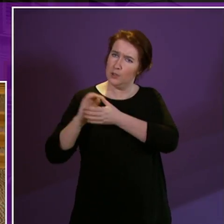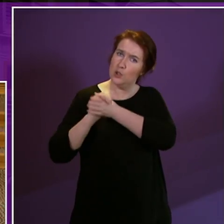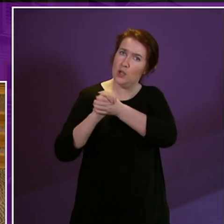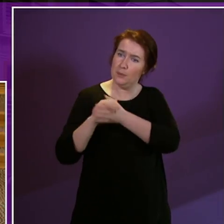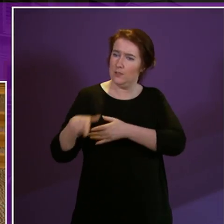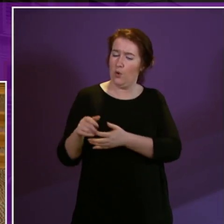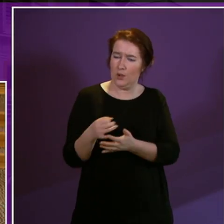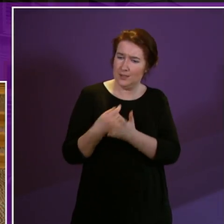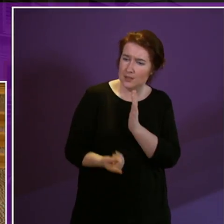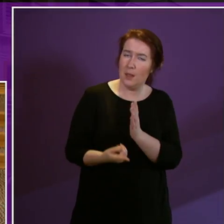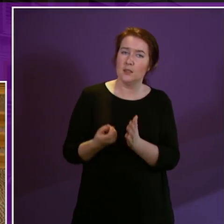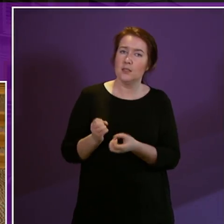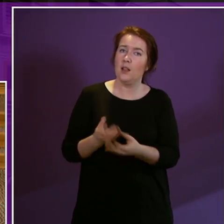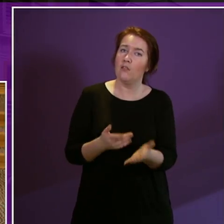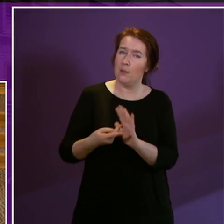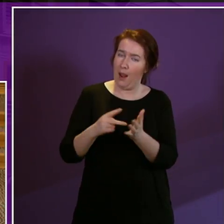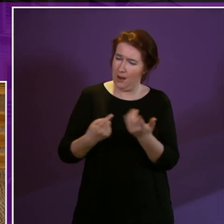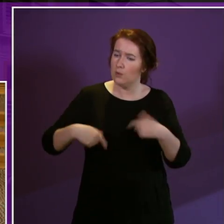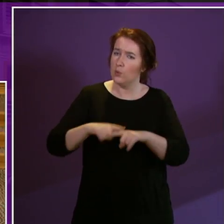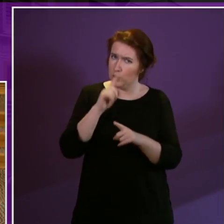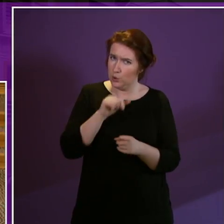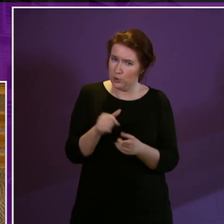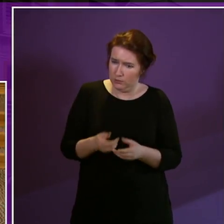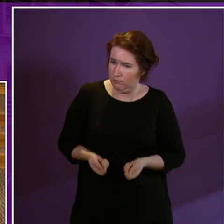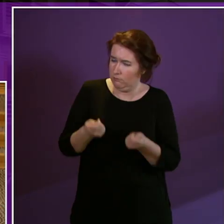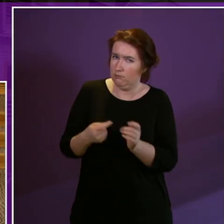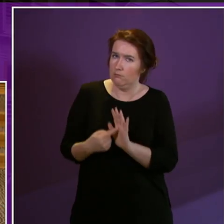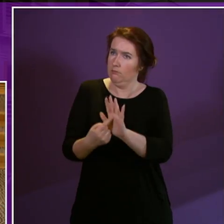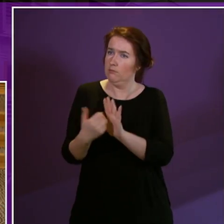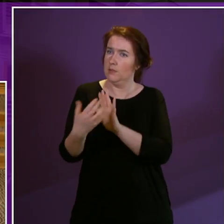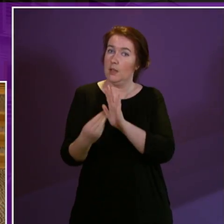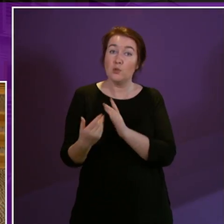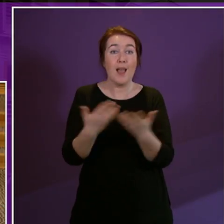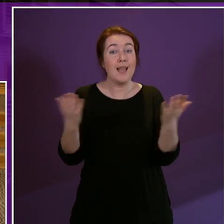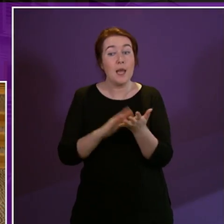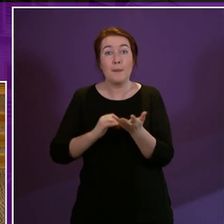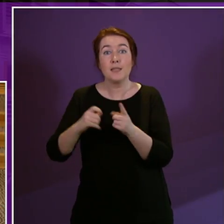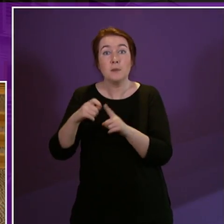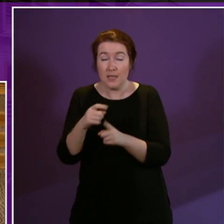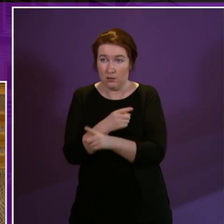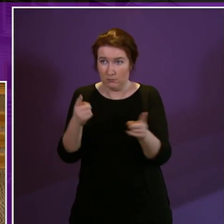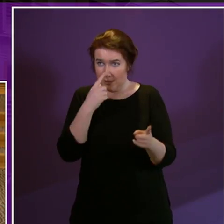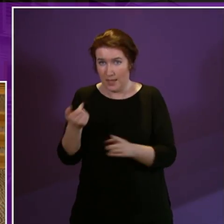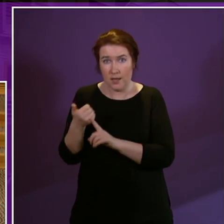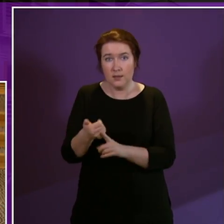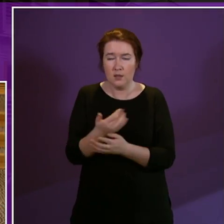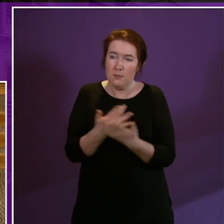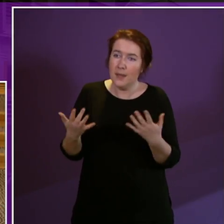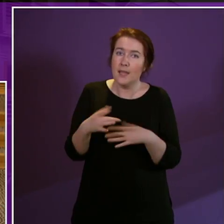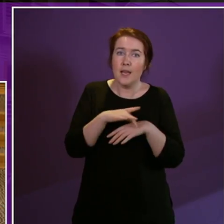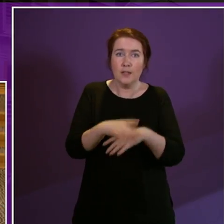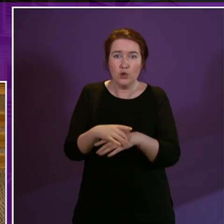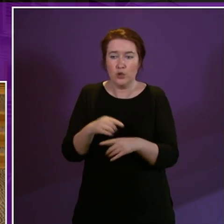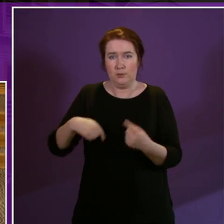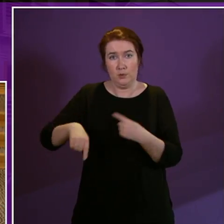this disability delivery plan and therefore if any member can assist in increasing the number of internships that we